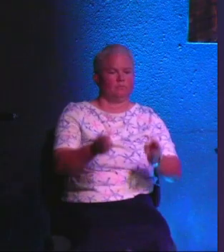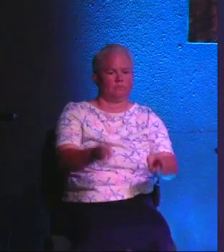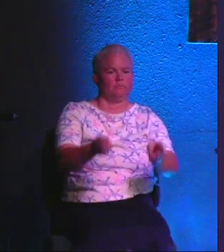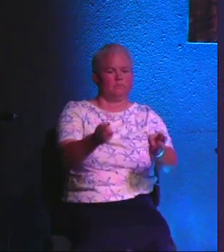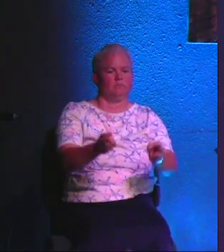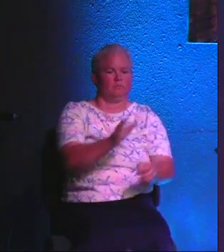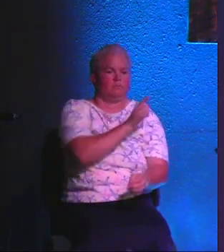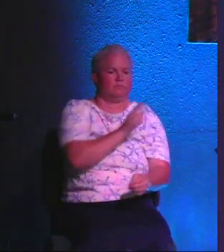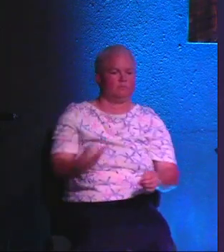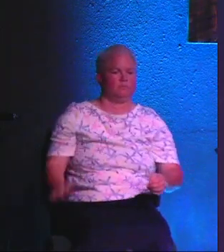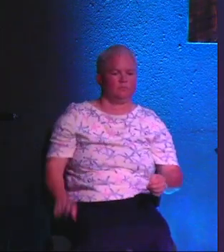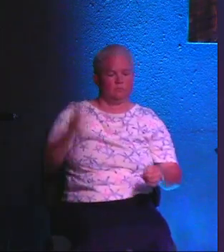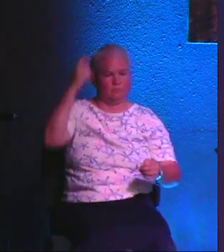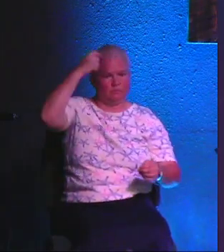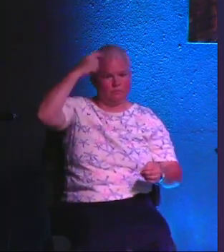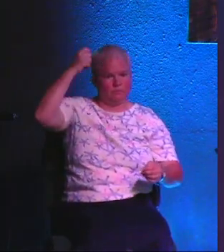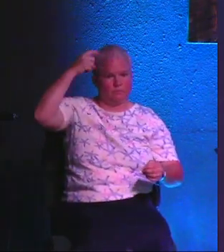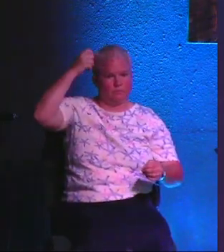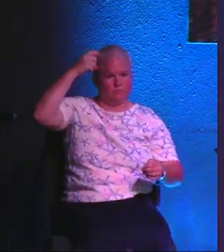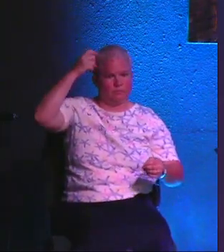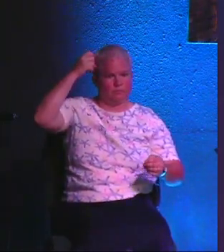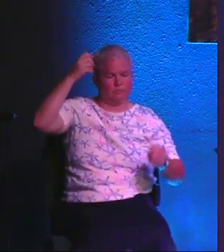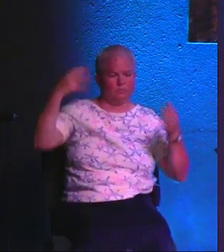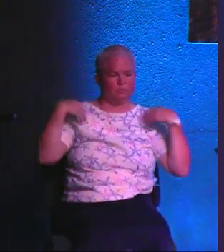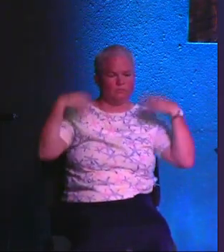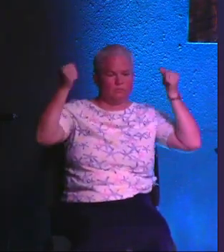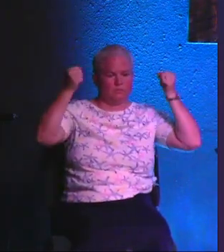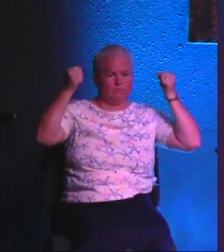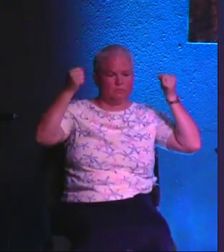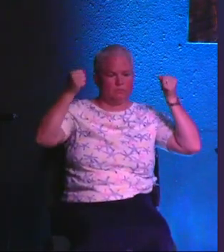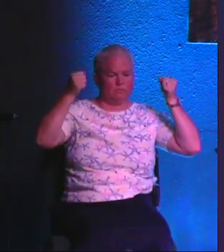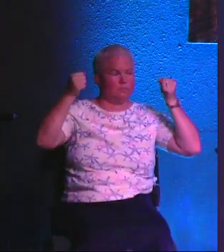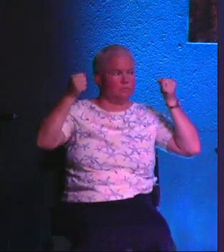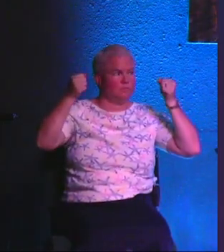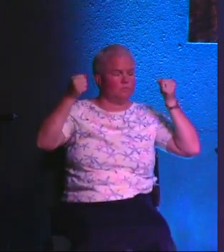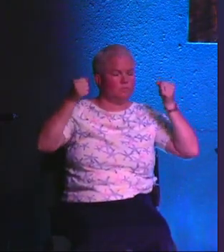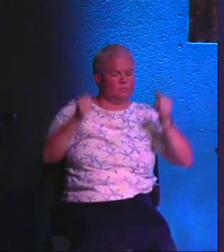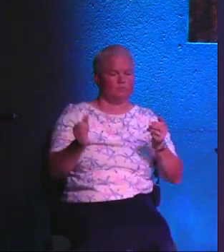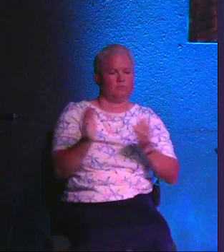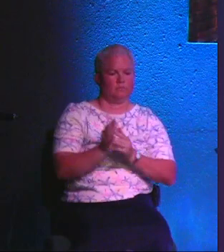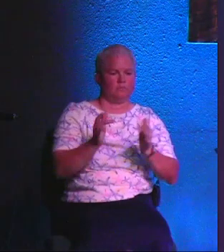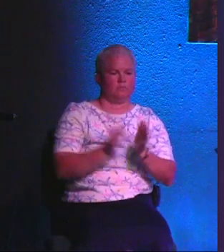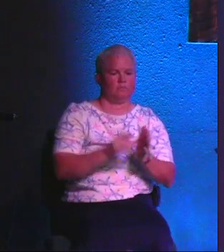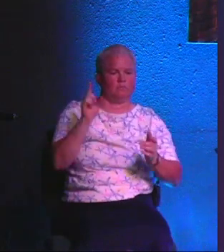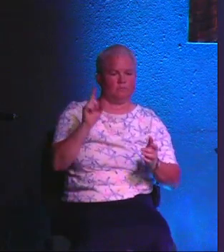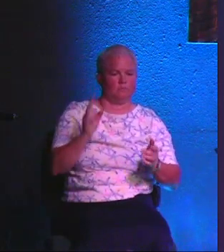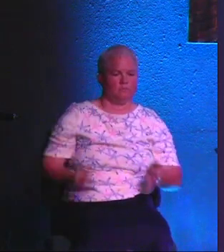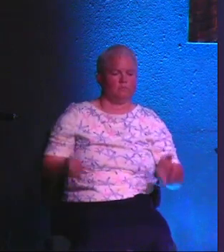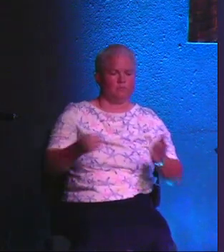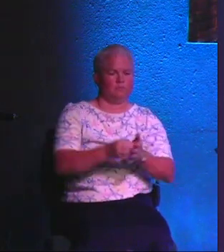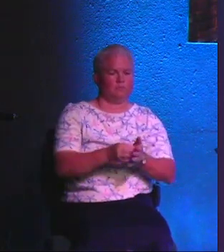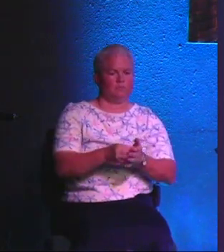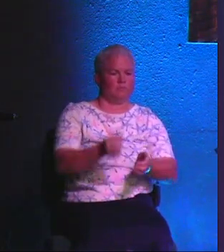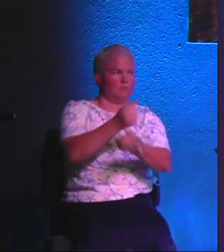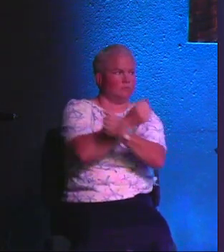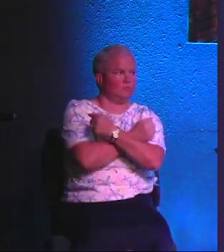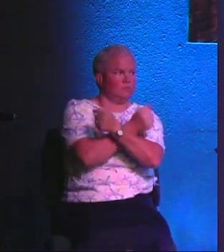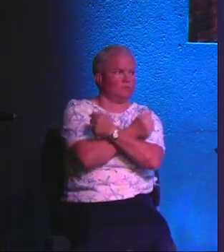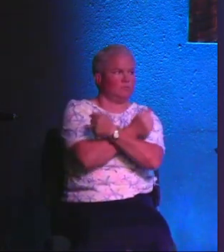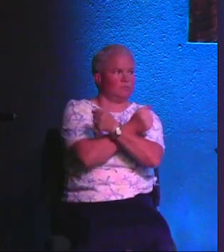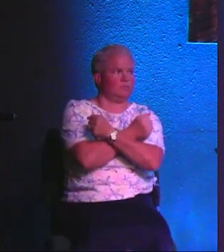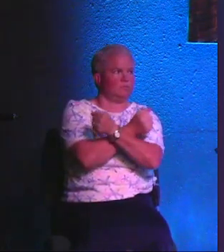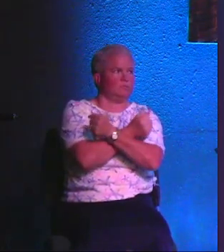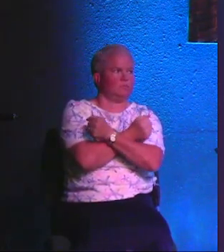through that. So Lord God, give us the wisdom, the discernment, the boldness and the energy to do so. Jesus, once again, we love you.